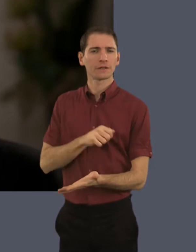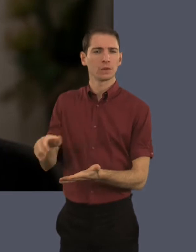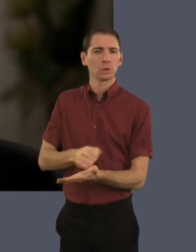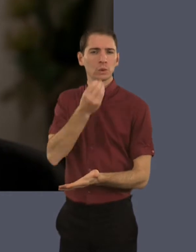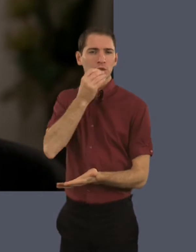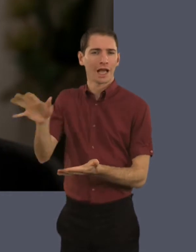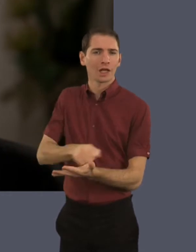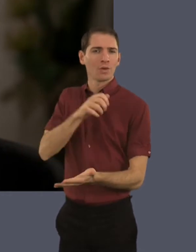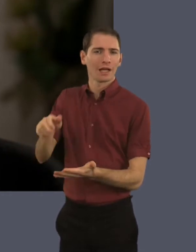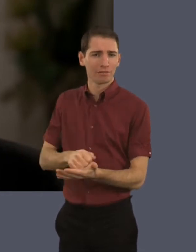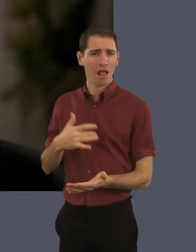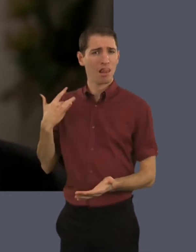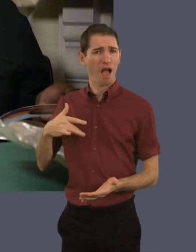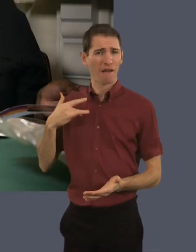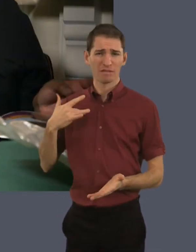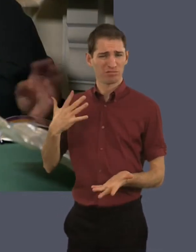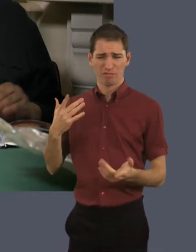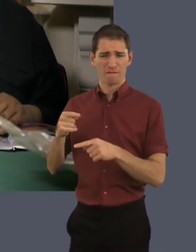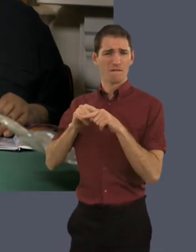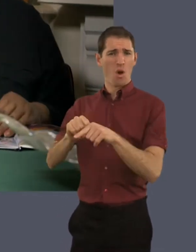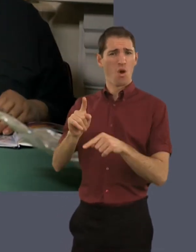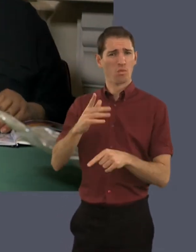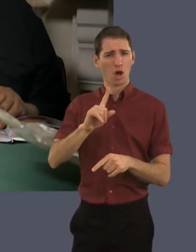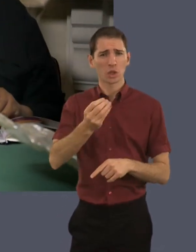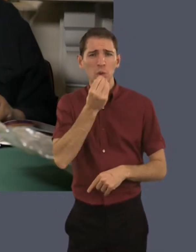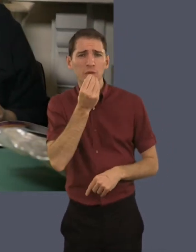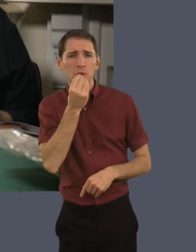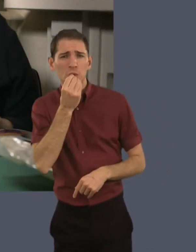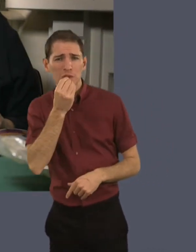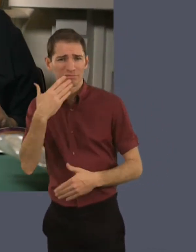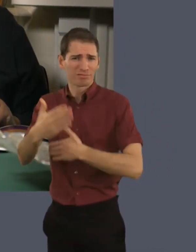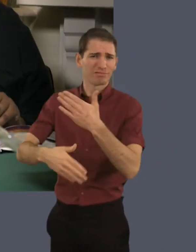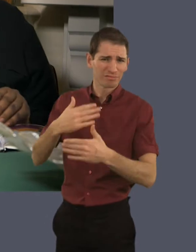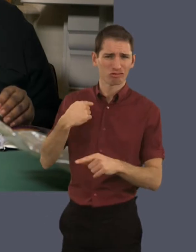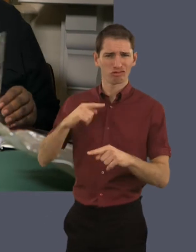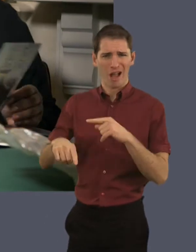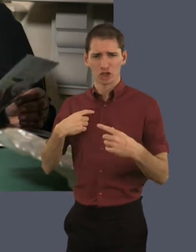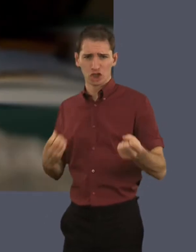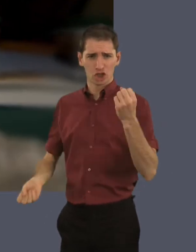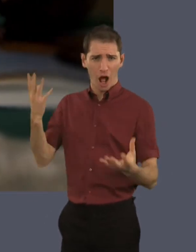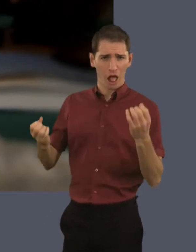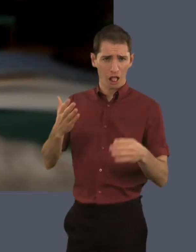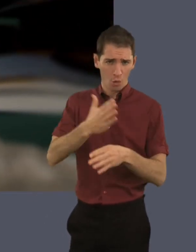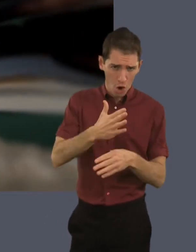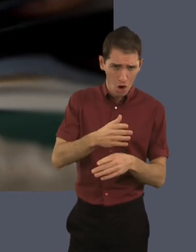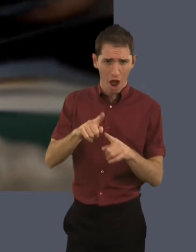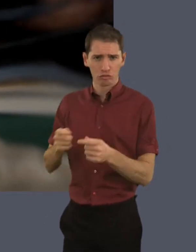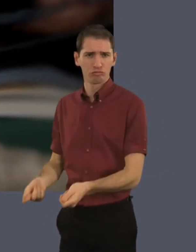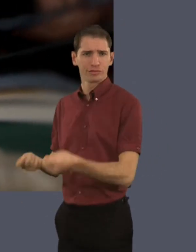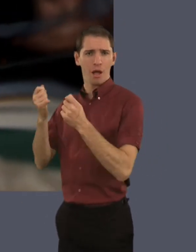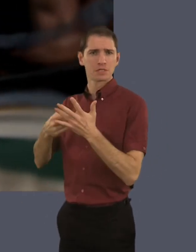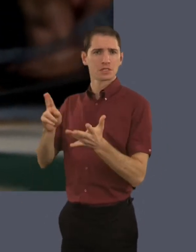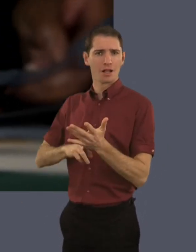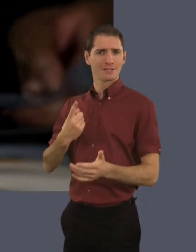we were fast food junkies. My lifestyle dictated really what I ate. It was trying to juggle